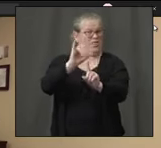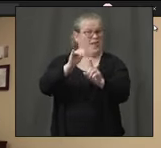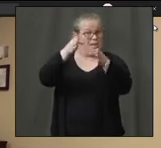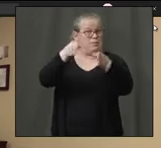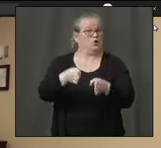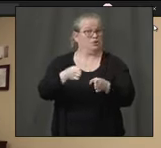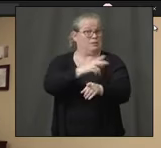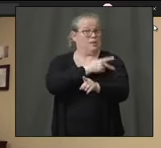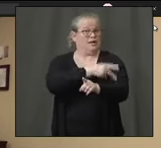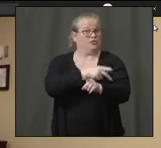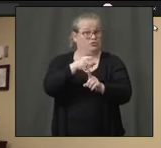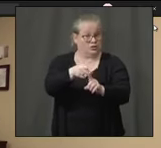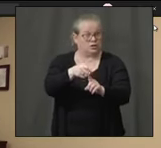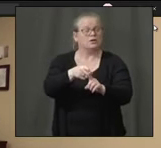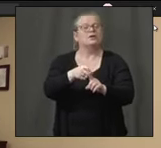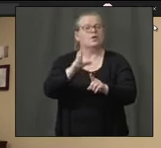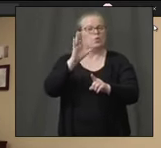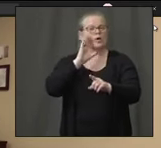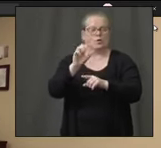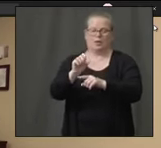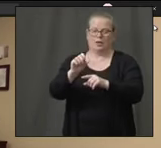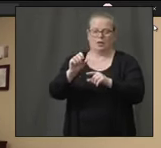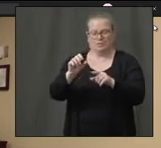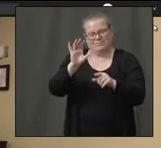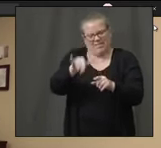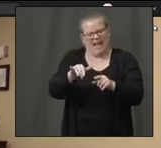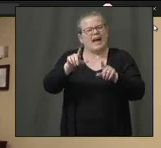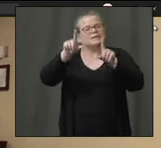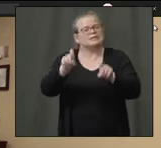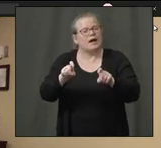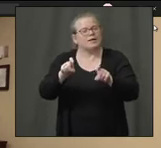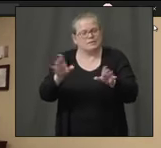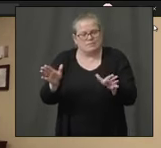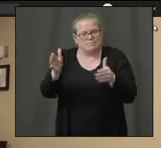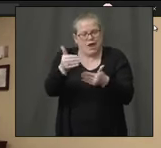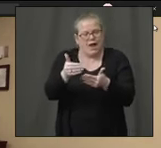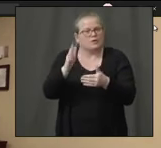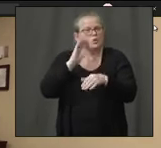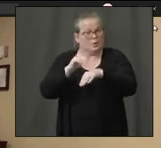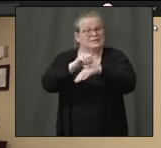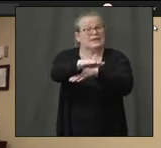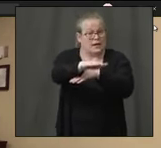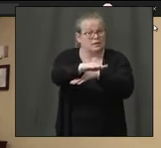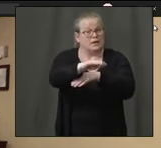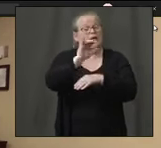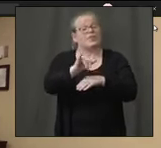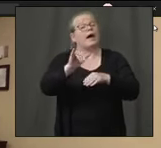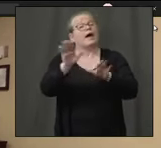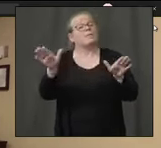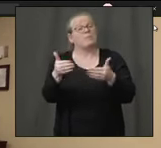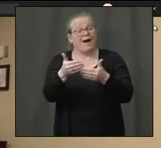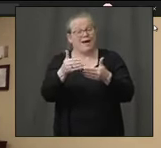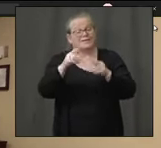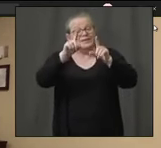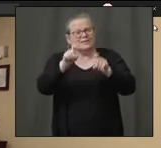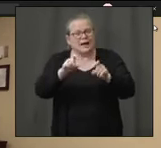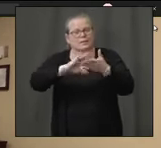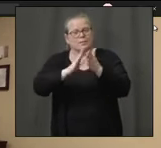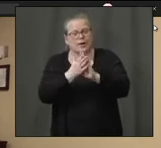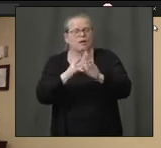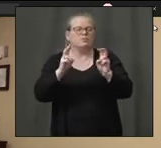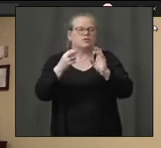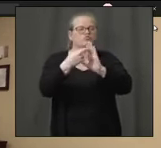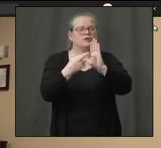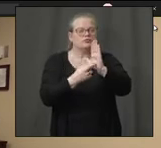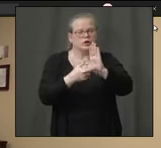that we will send out. And that test will be converted into a registration and a schedule for them to